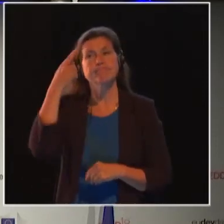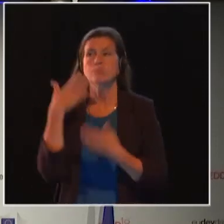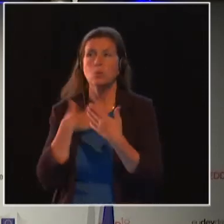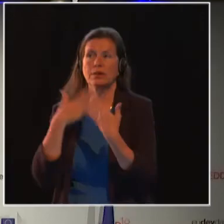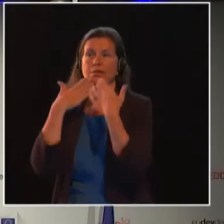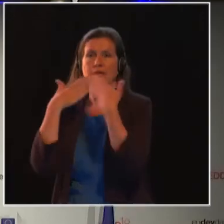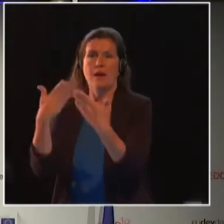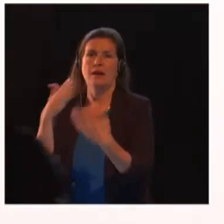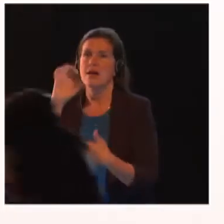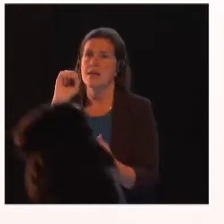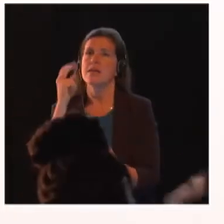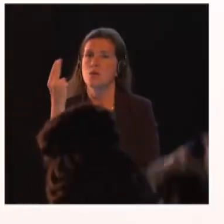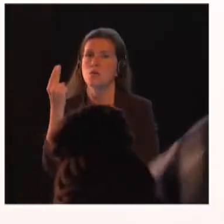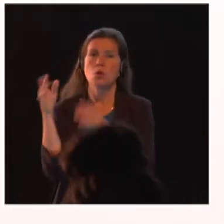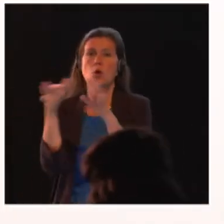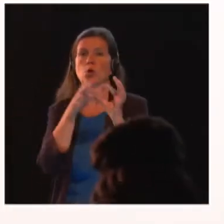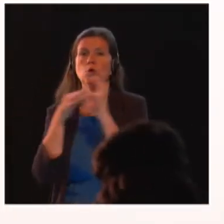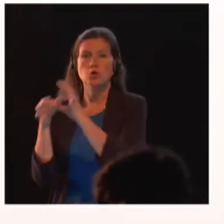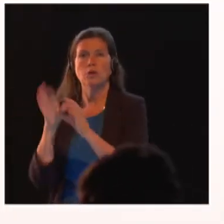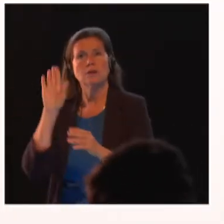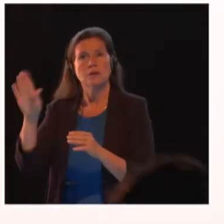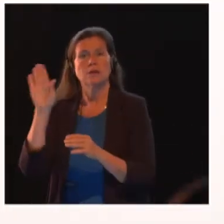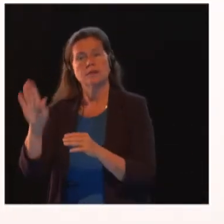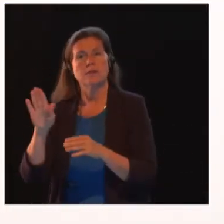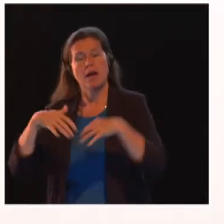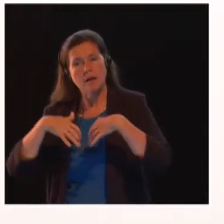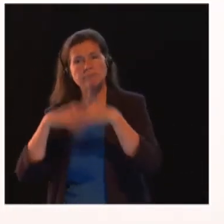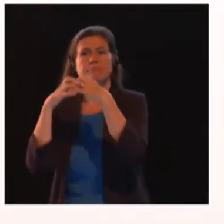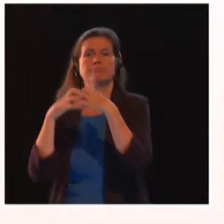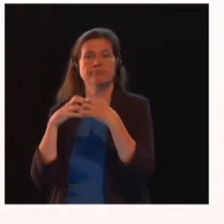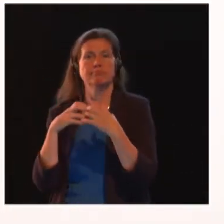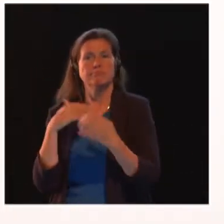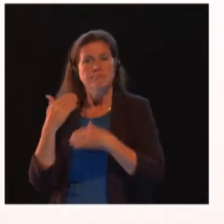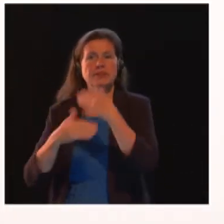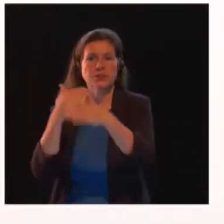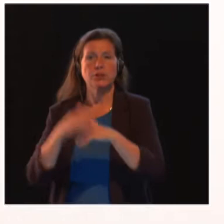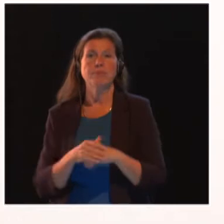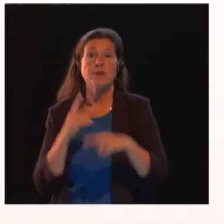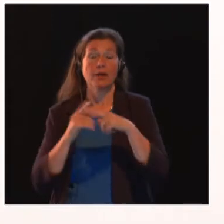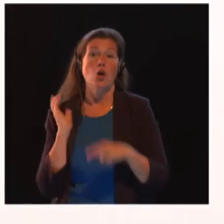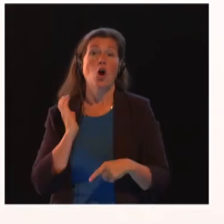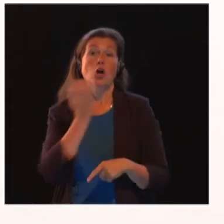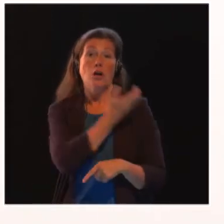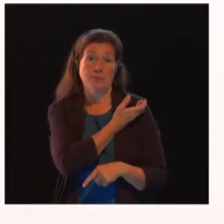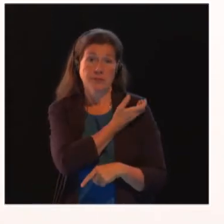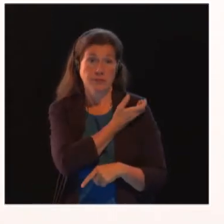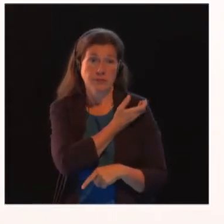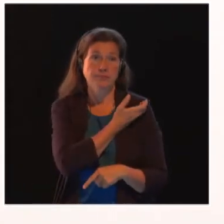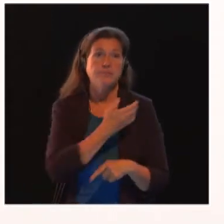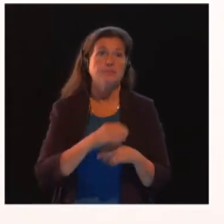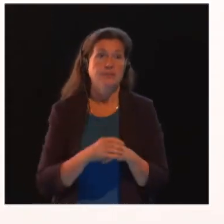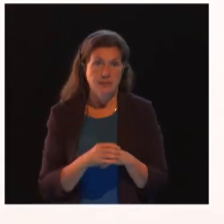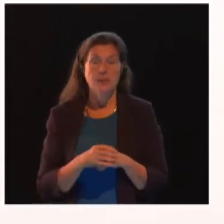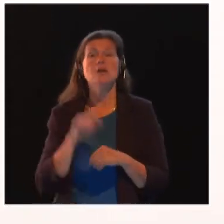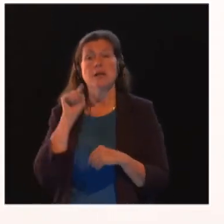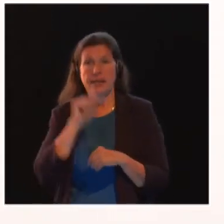initiative. In particular, I thank Commissioner Mimika for believing in this course and living